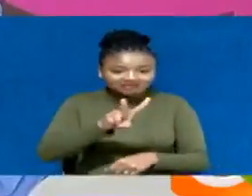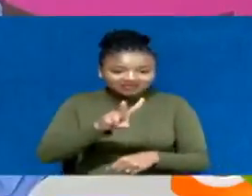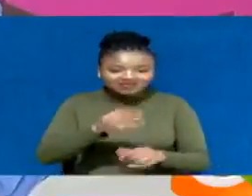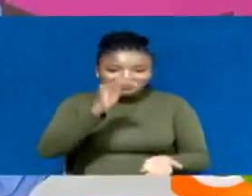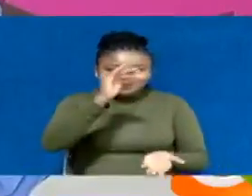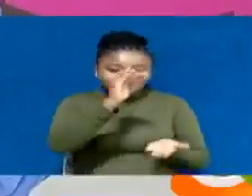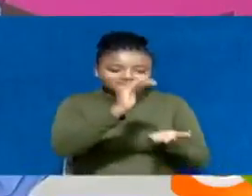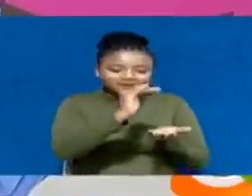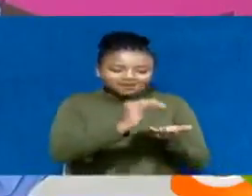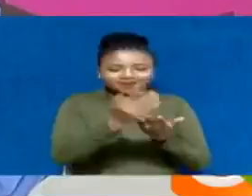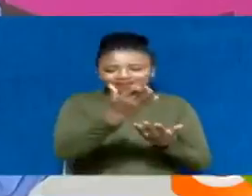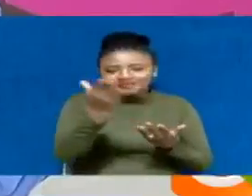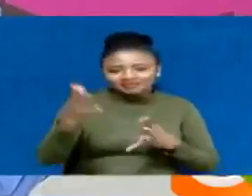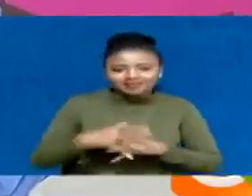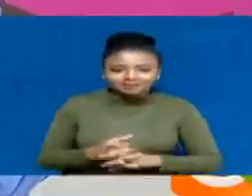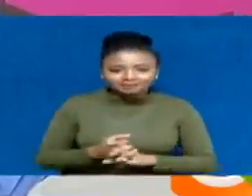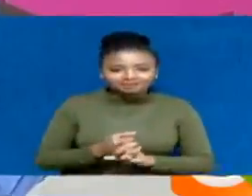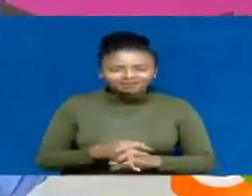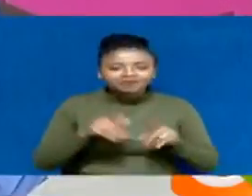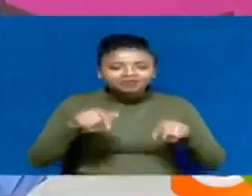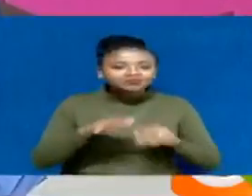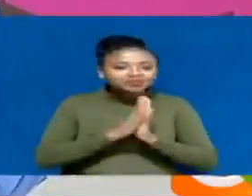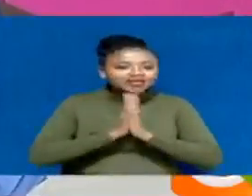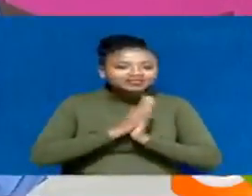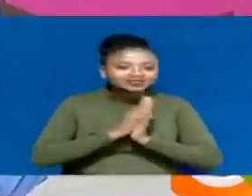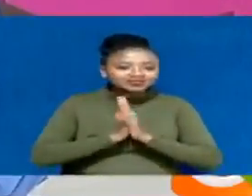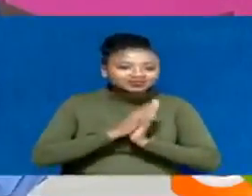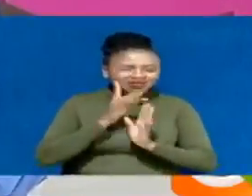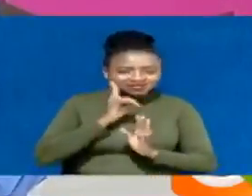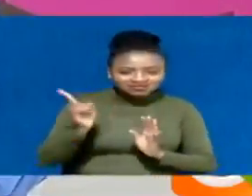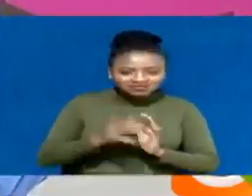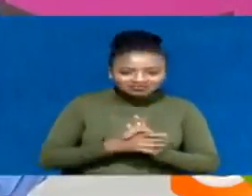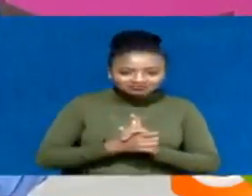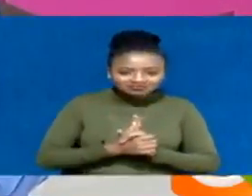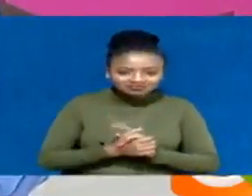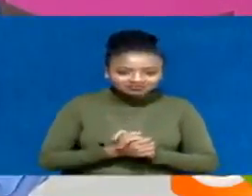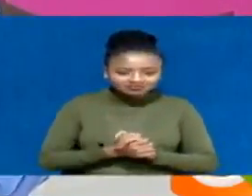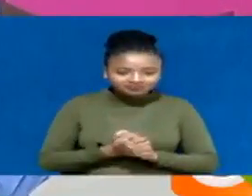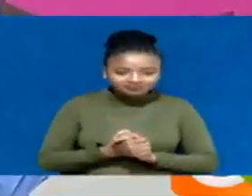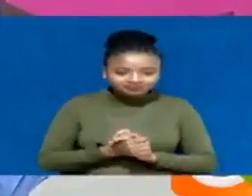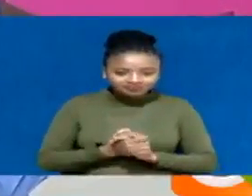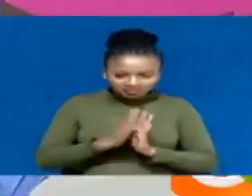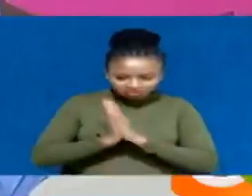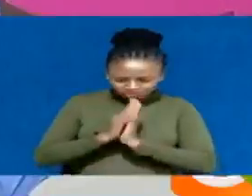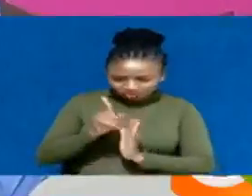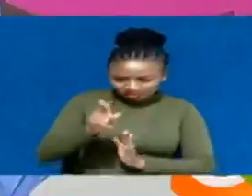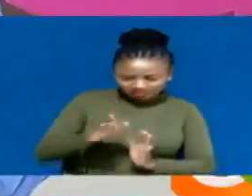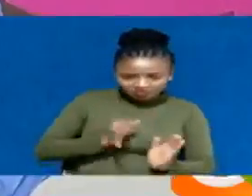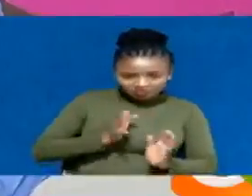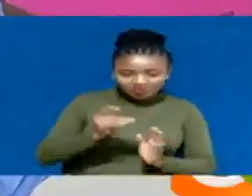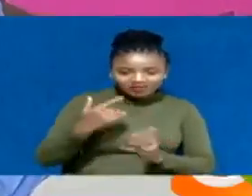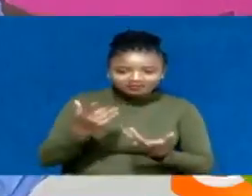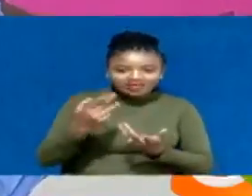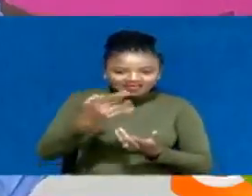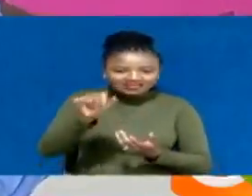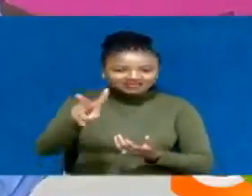over the years. Now tonight, Beatrice Kabugi, an HIV survivor and community health volunteer